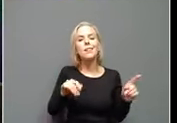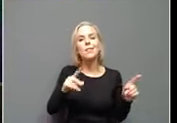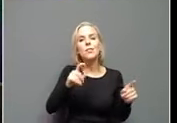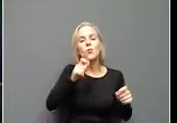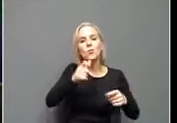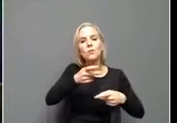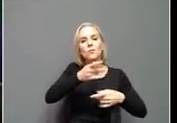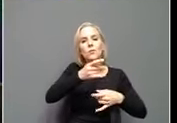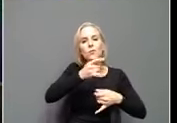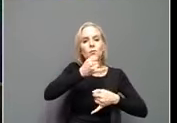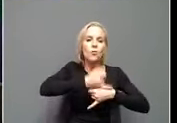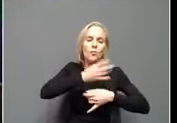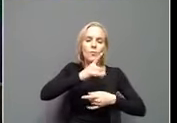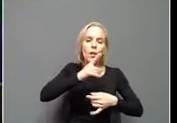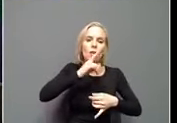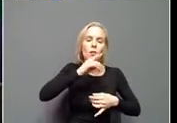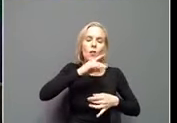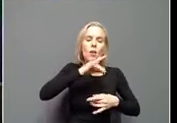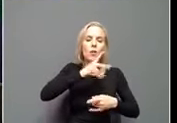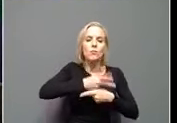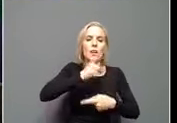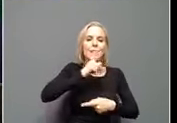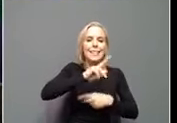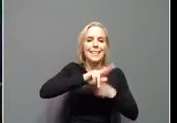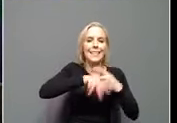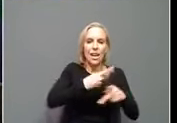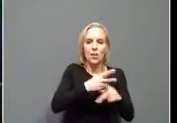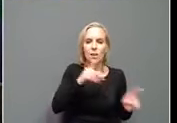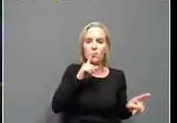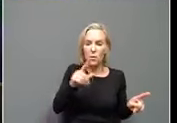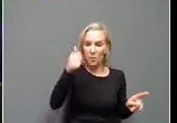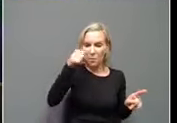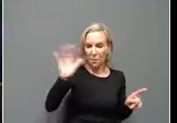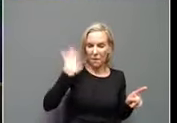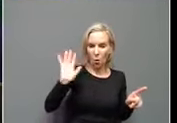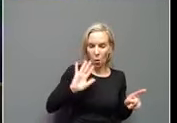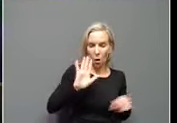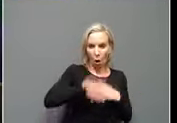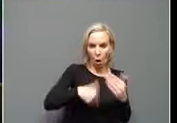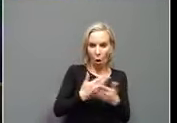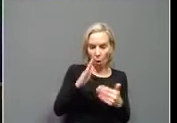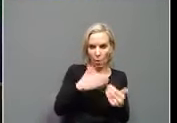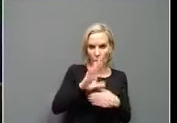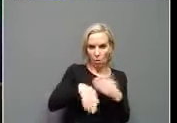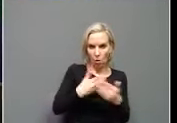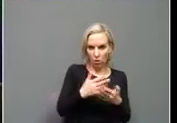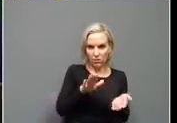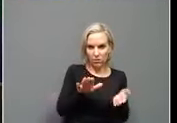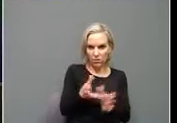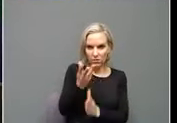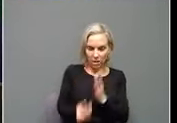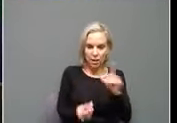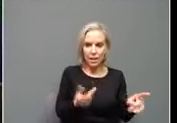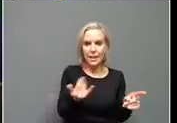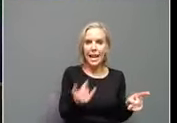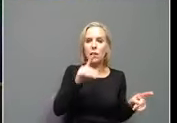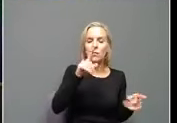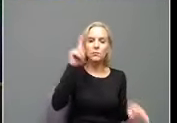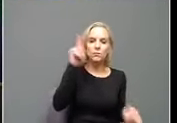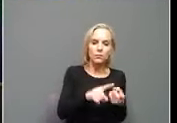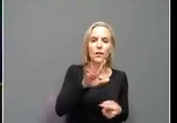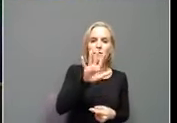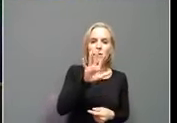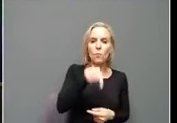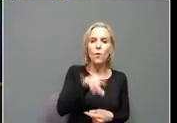have 68-69% of all deaths being people in congregate care? It's now down to 36.58%. Why?